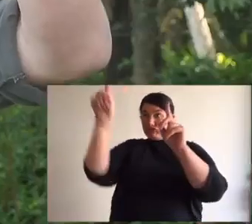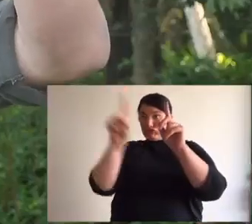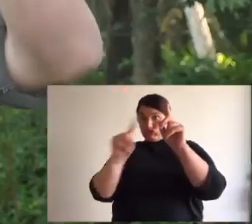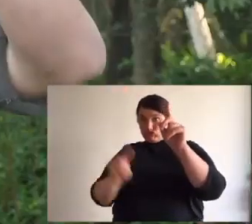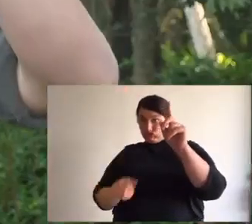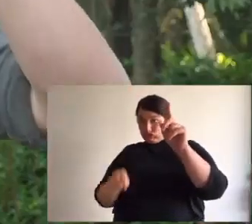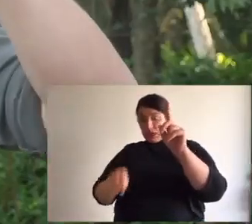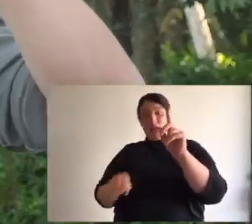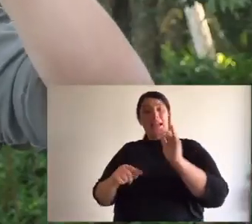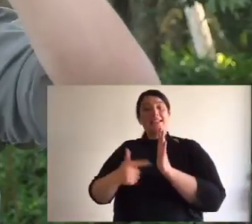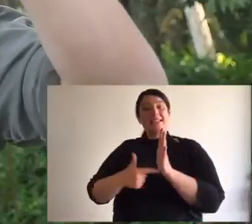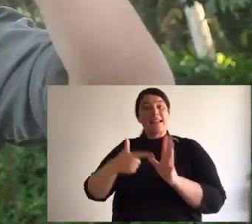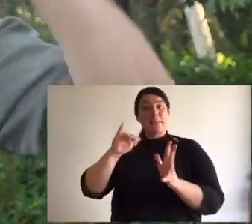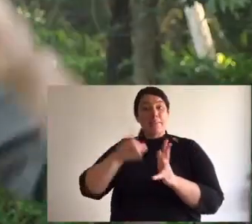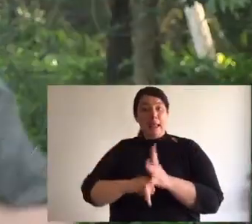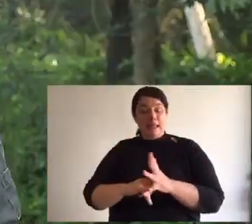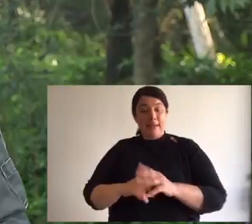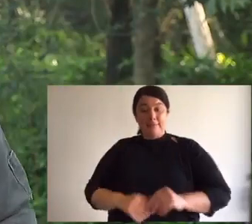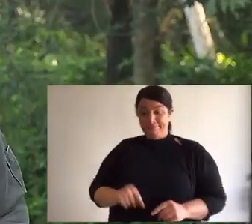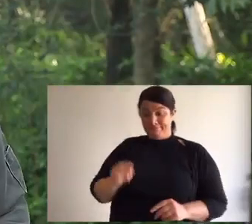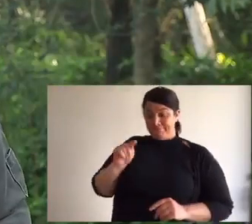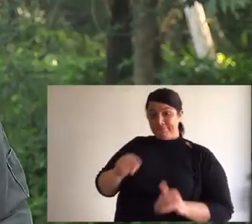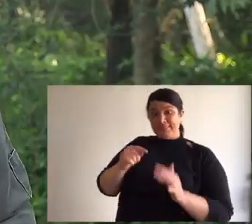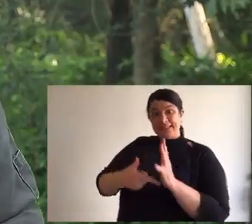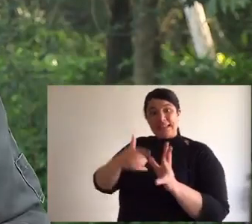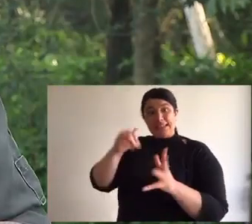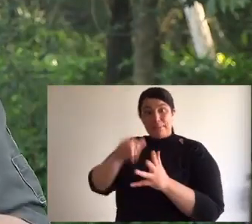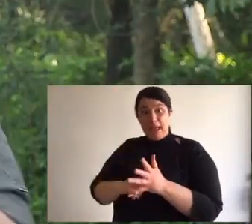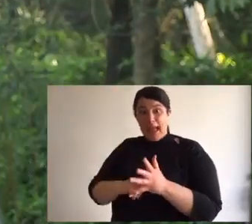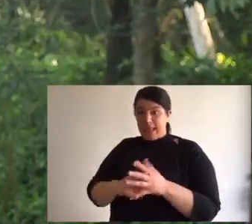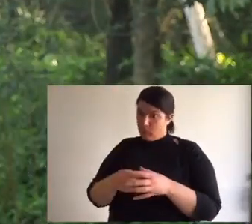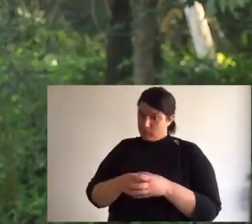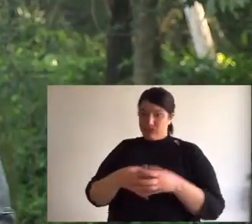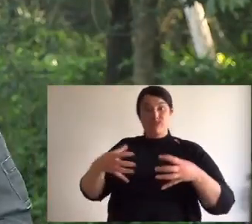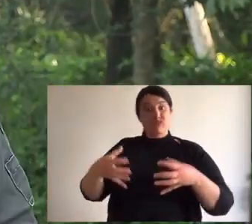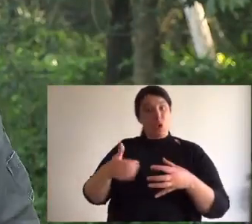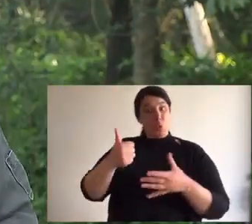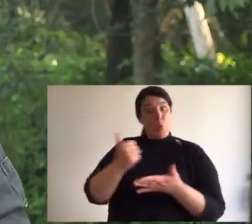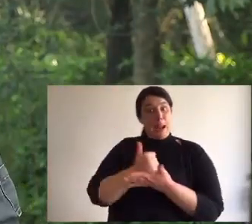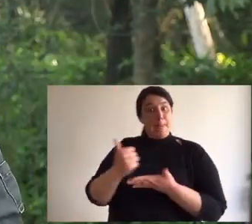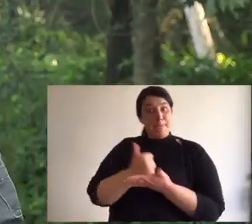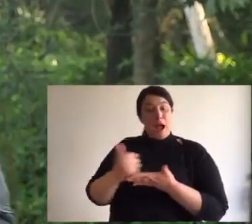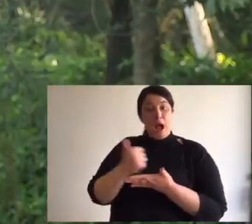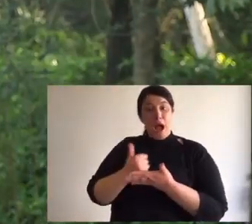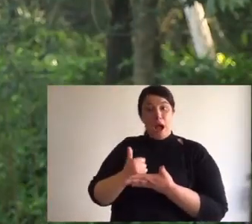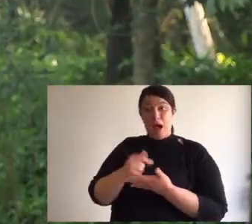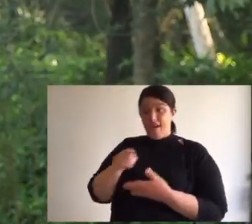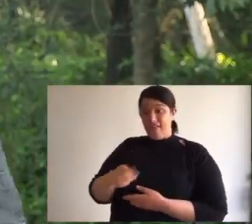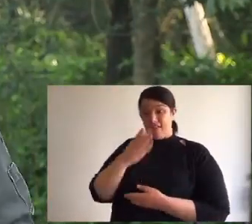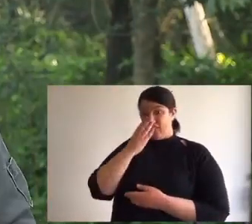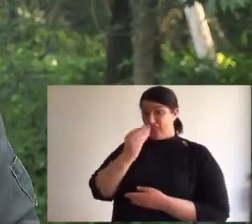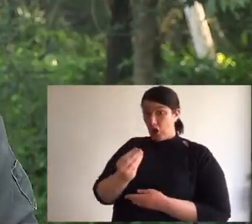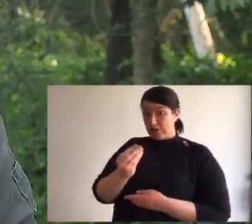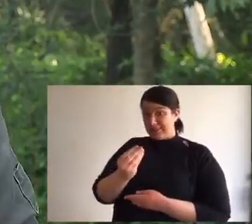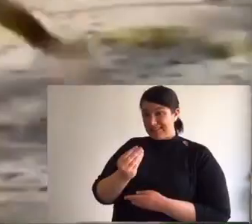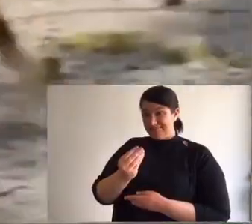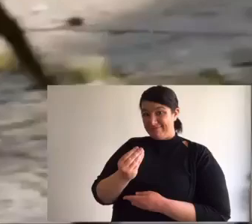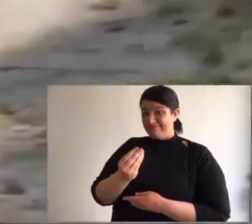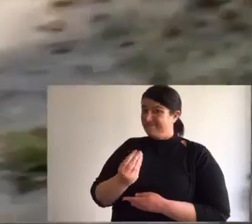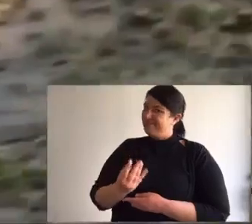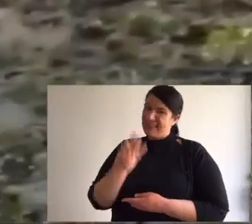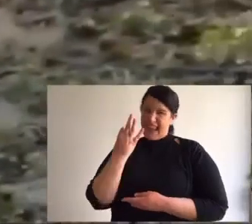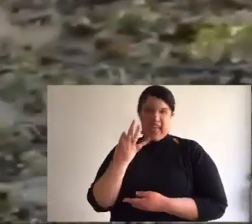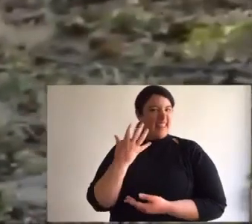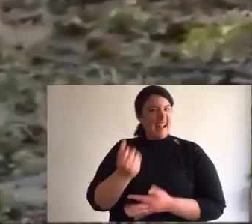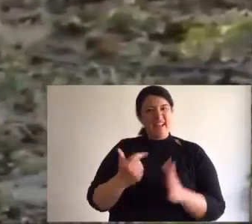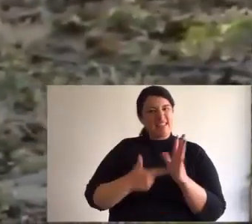near Cairns, all the way down to Tasmania. Now in Tasmania is probably where they're doing best. And guess what? The